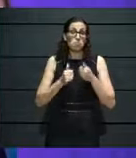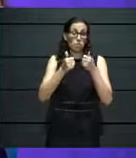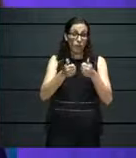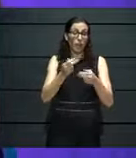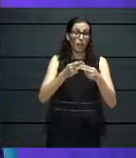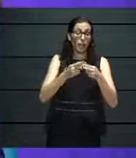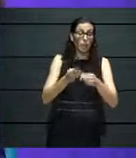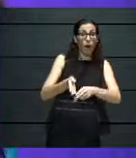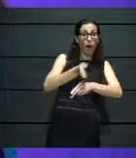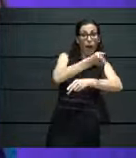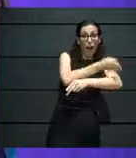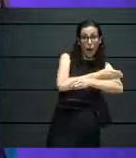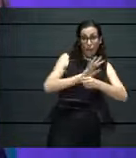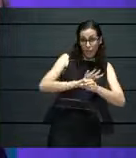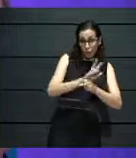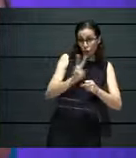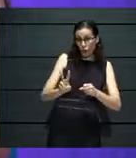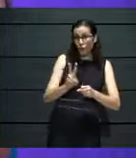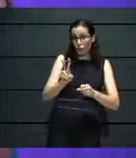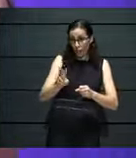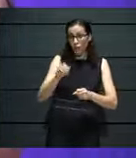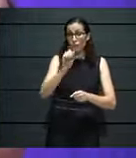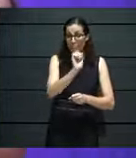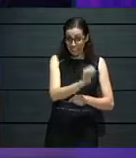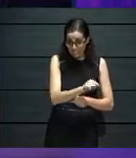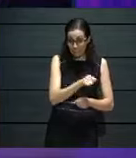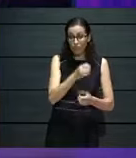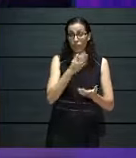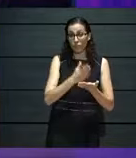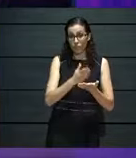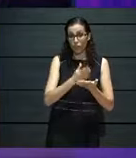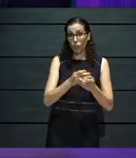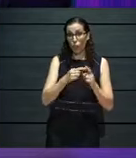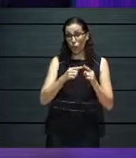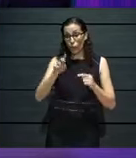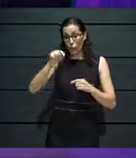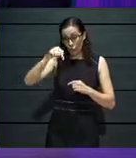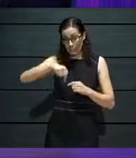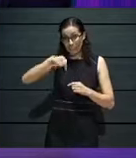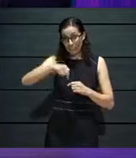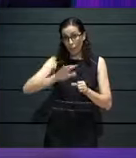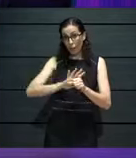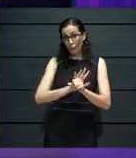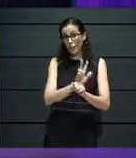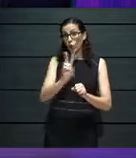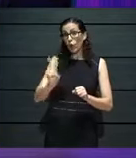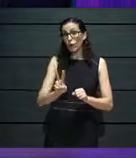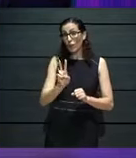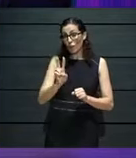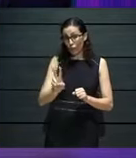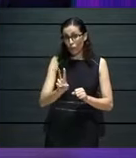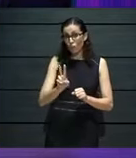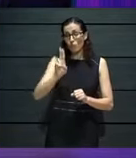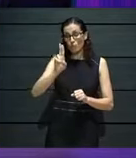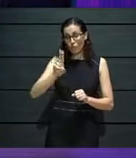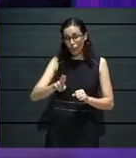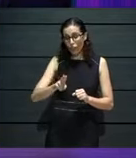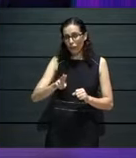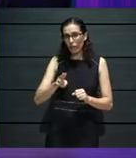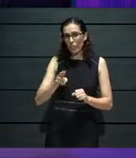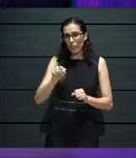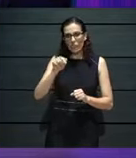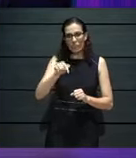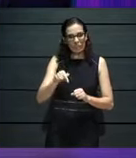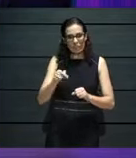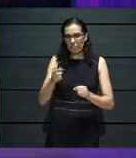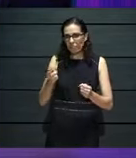a little bit the process in a way. Yes. COVID is one of them situations that it's a once in a